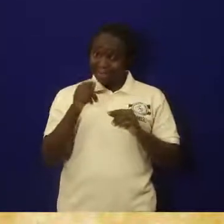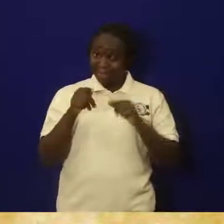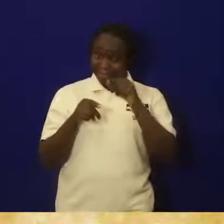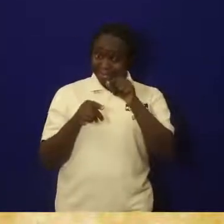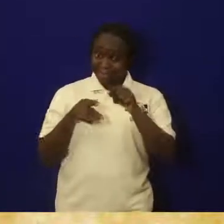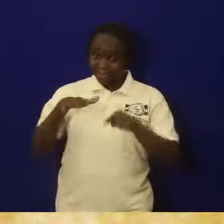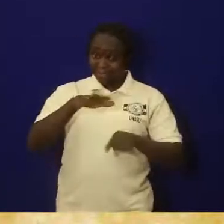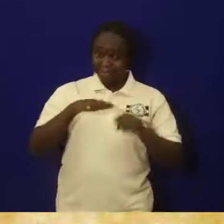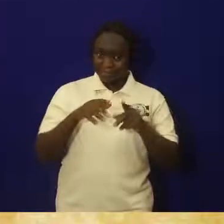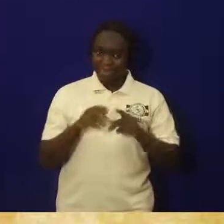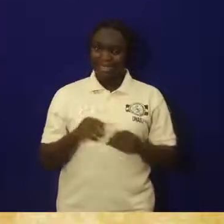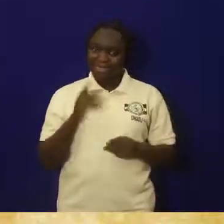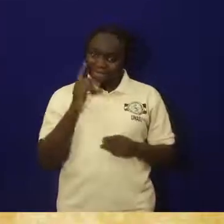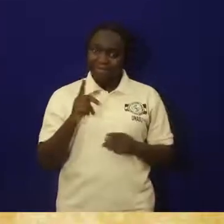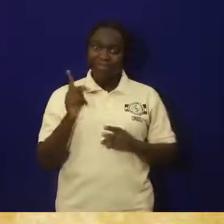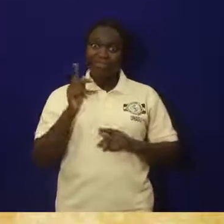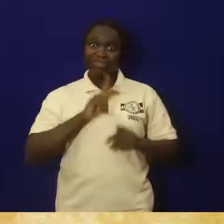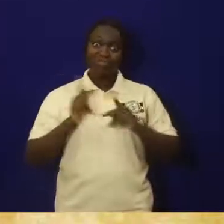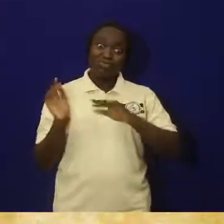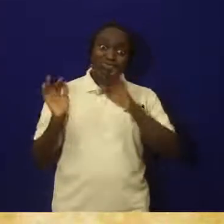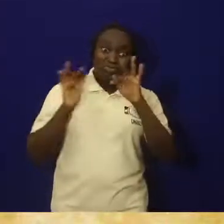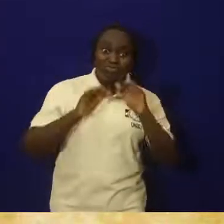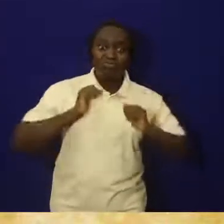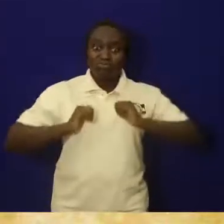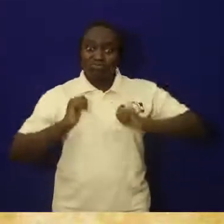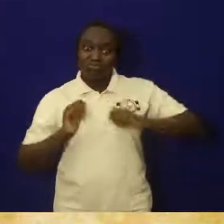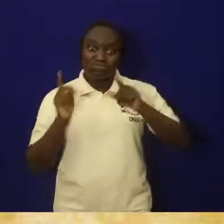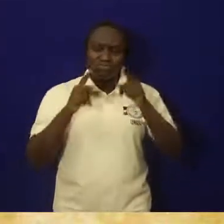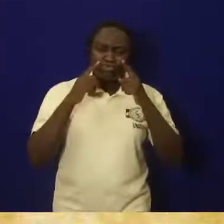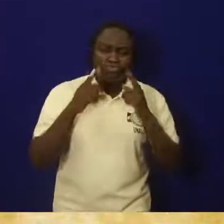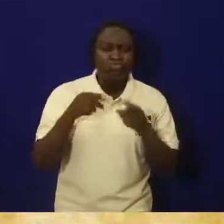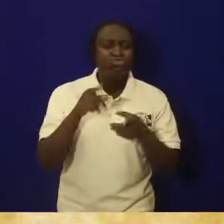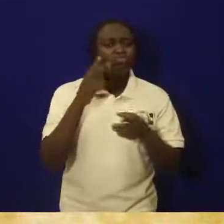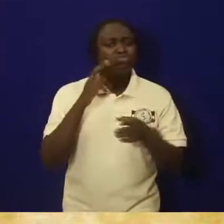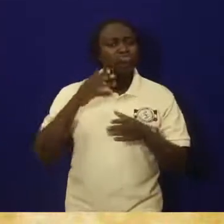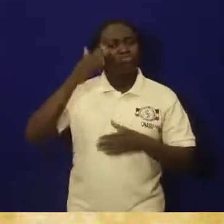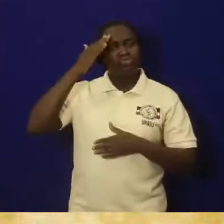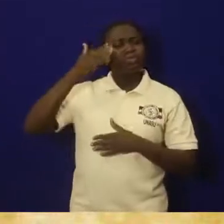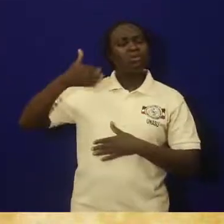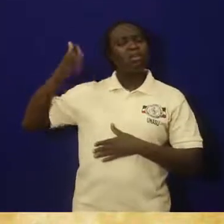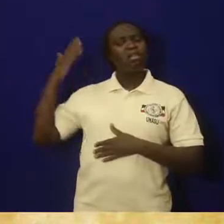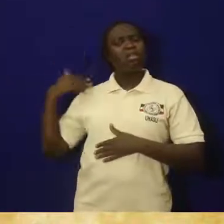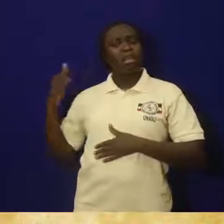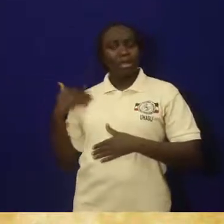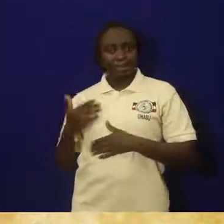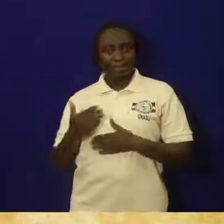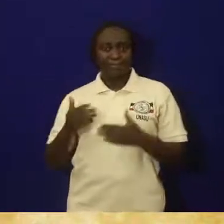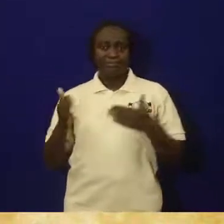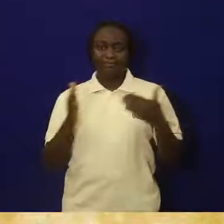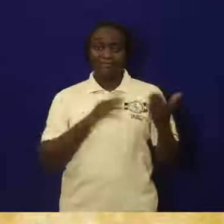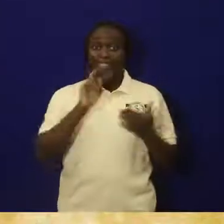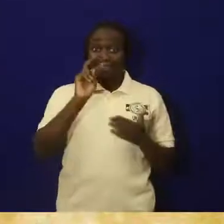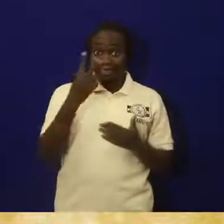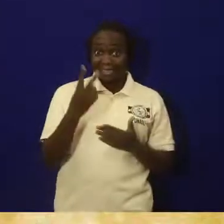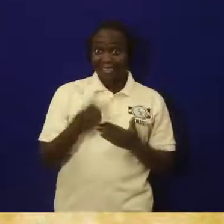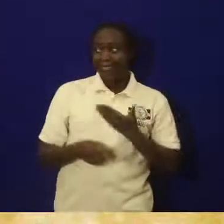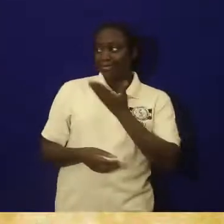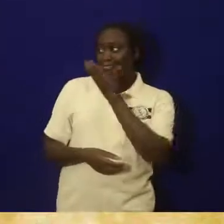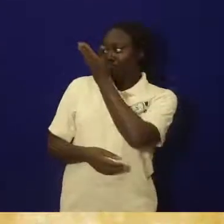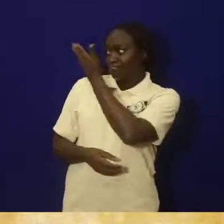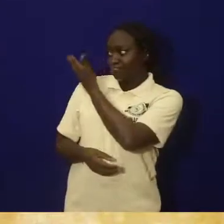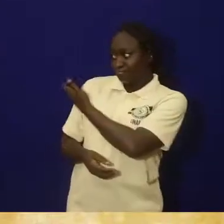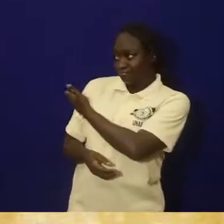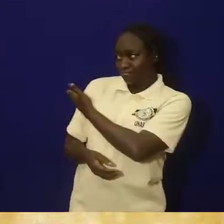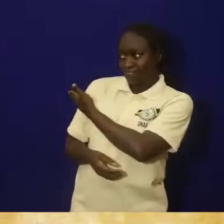painting is one archaeological site in Uganda. We have another one. I can show you.